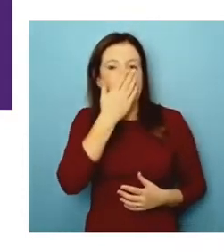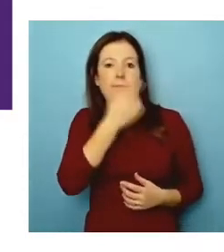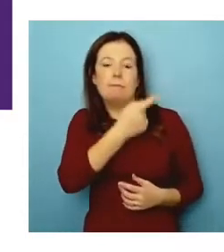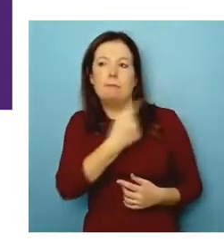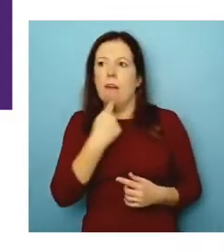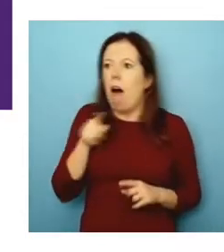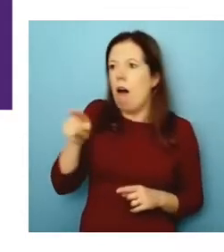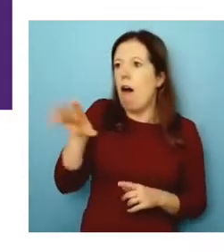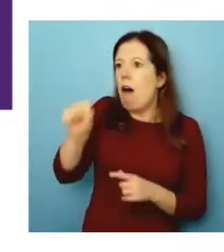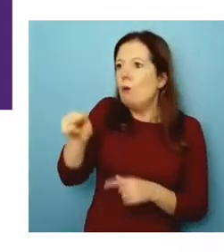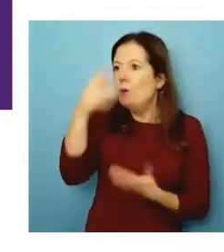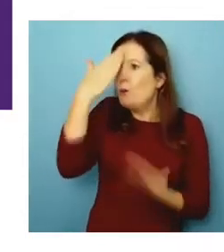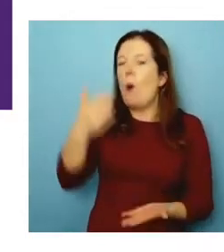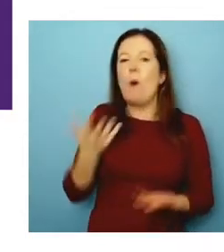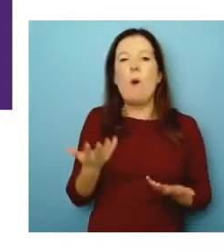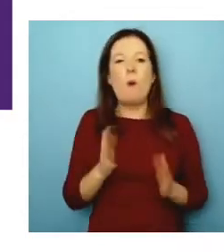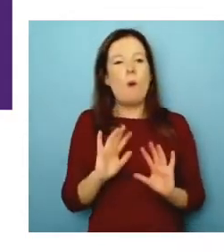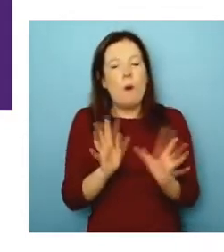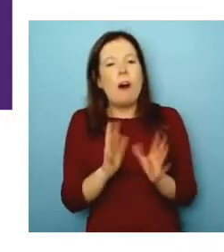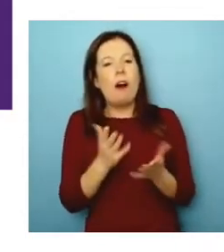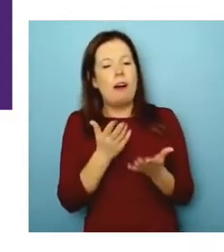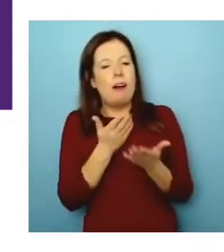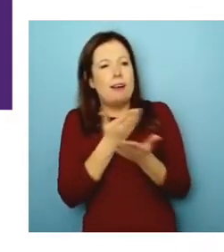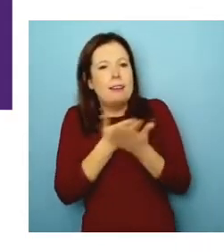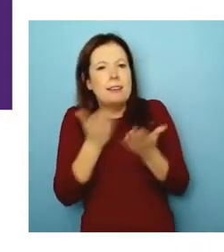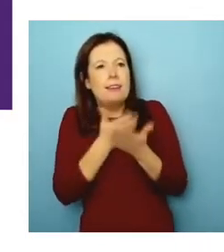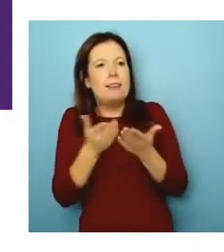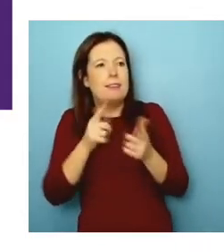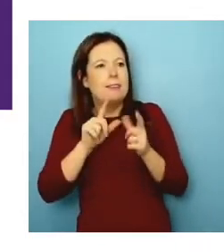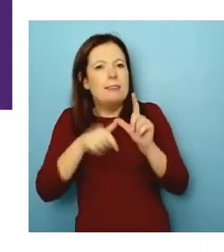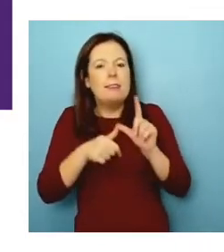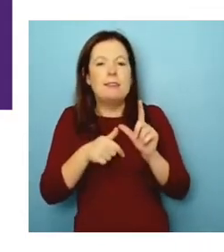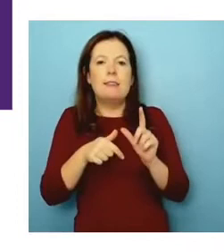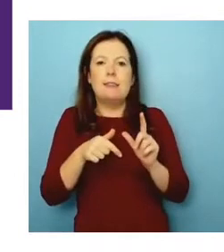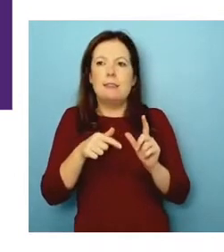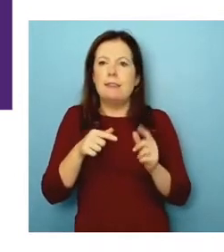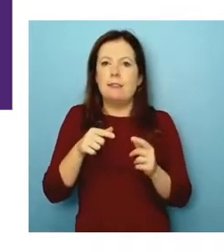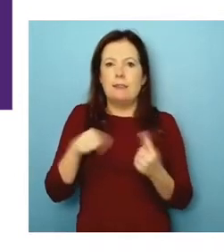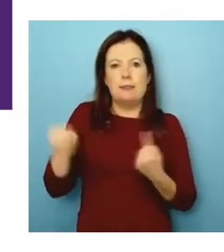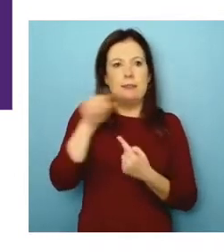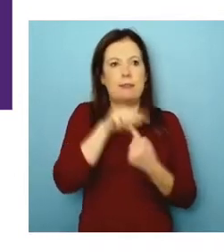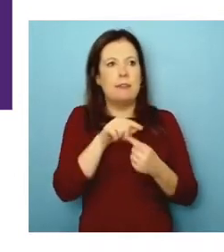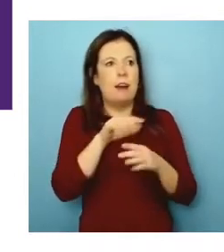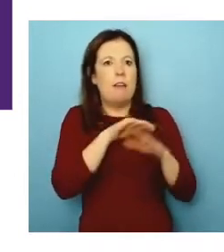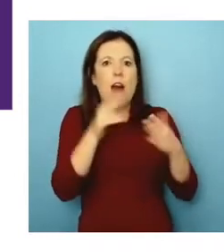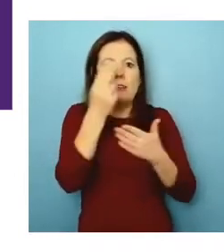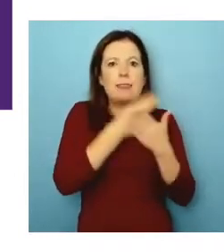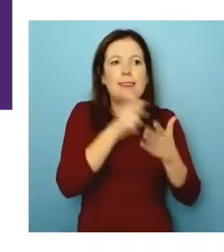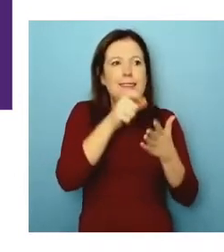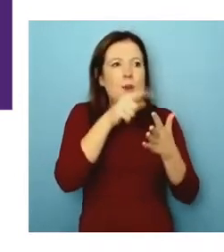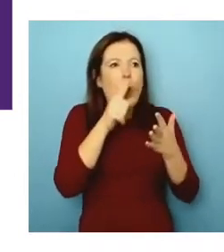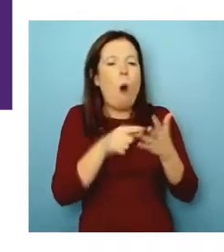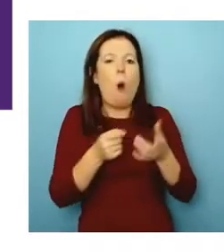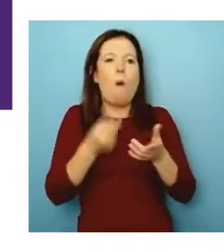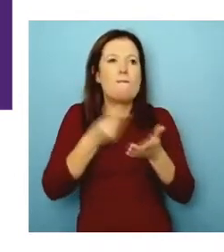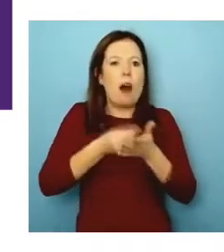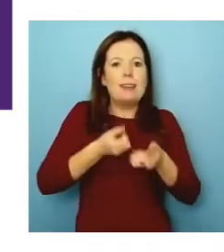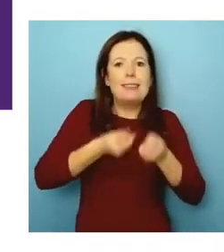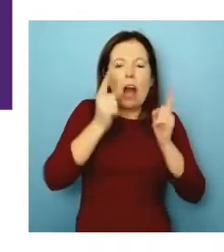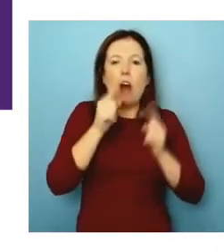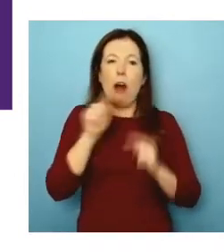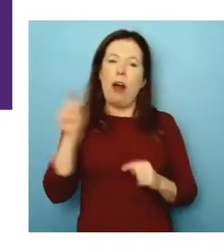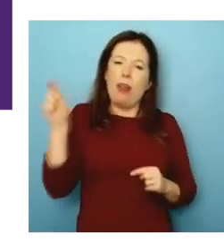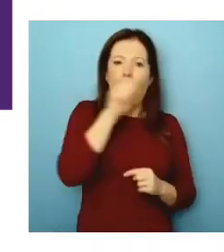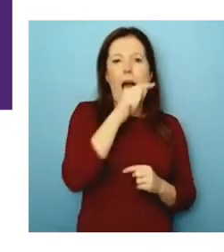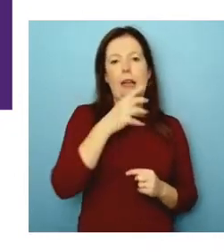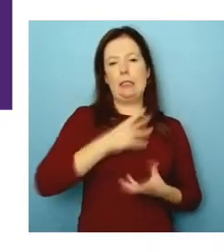it into the, into the terminology so that a finance director and non-designed CEO and others can actually talk about it in a way that